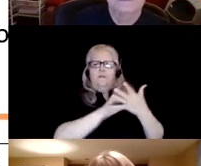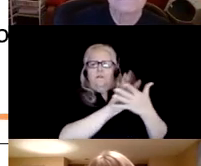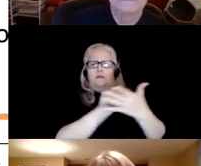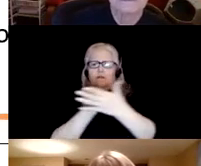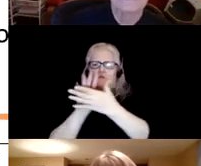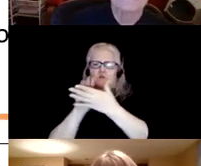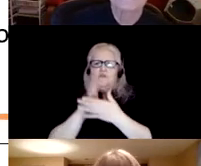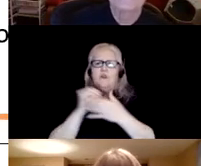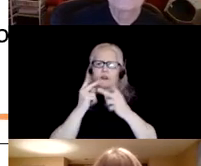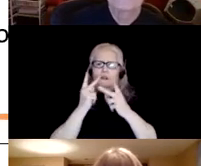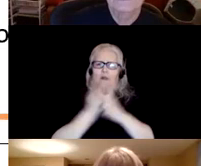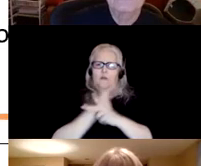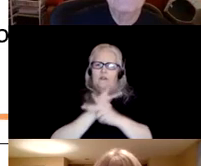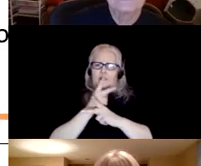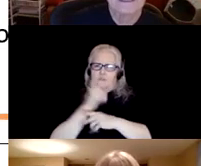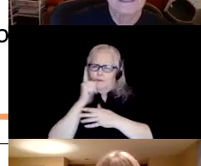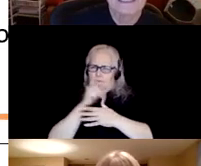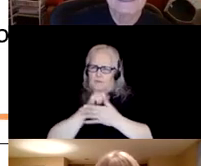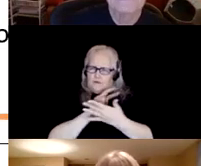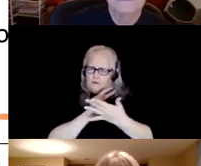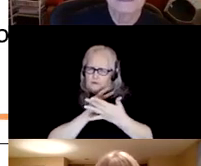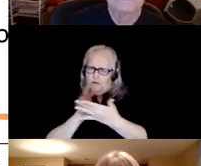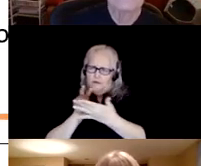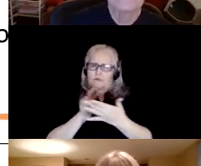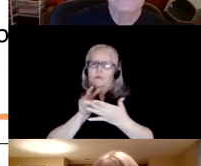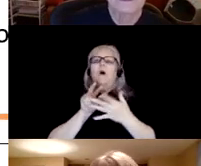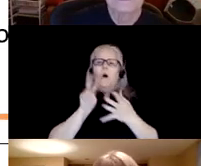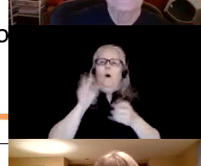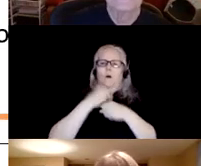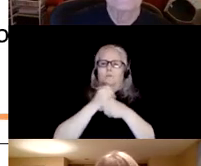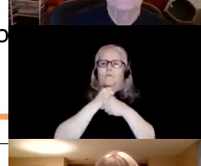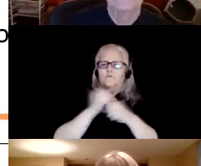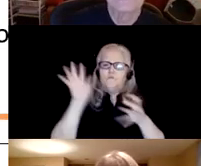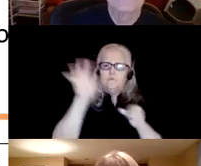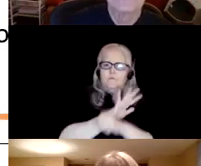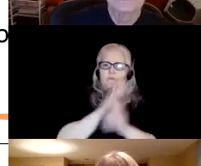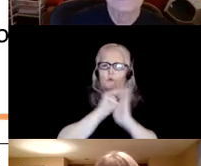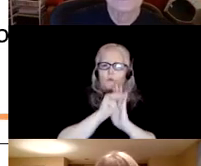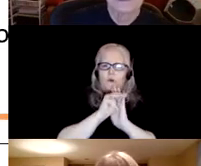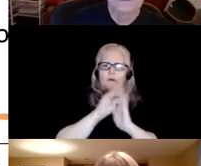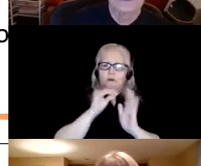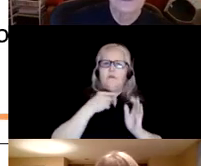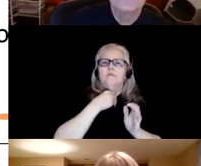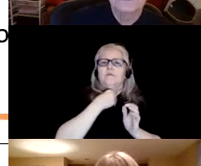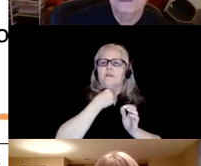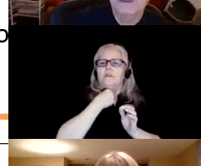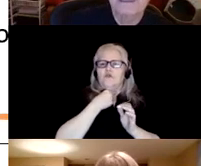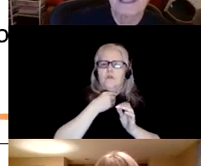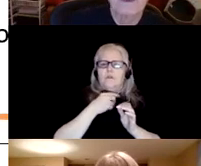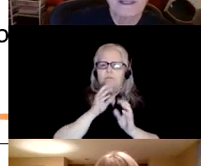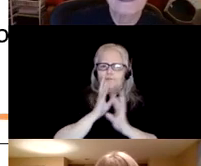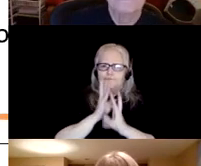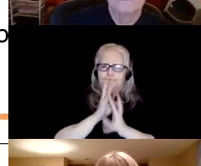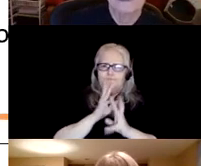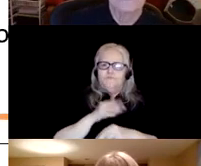simulations to provide a comprehensive model of voice quality and other laryngeal articulations supported